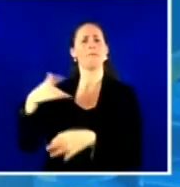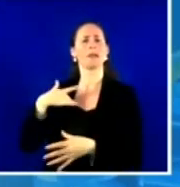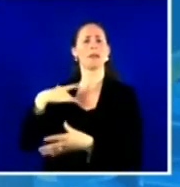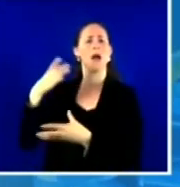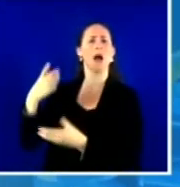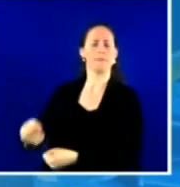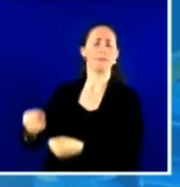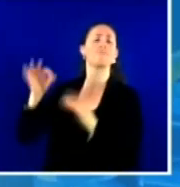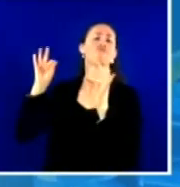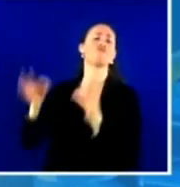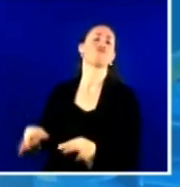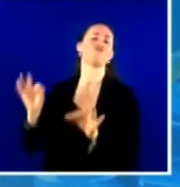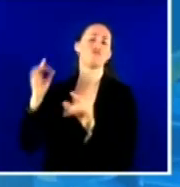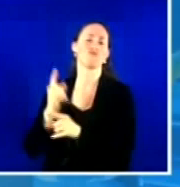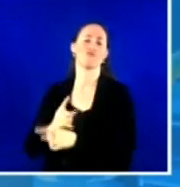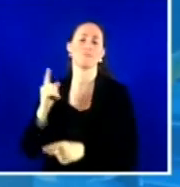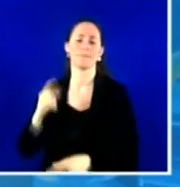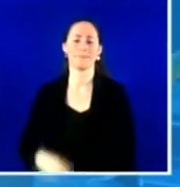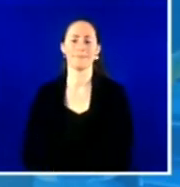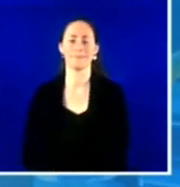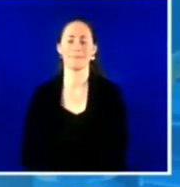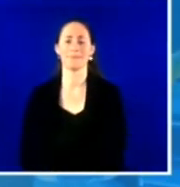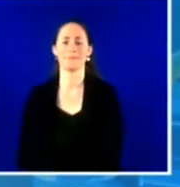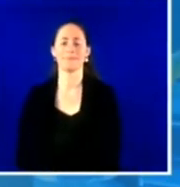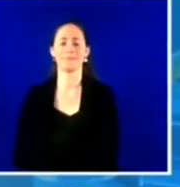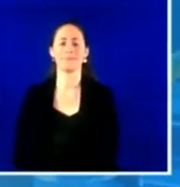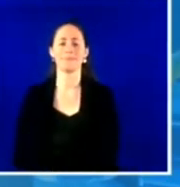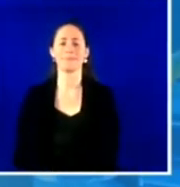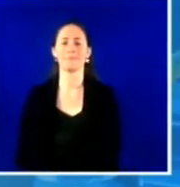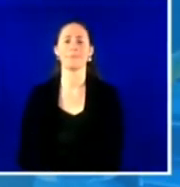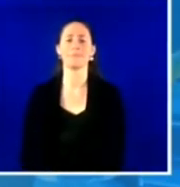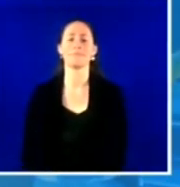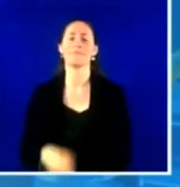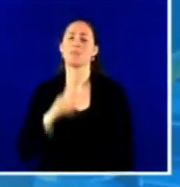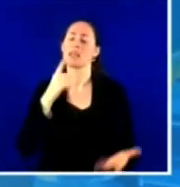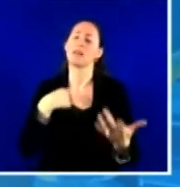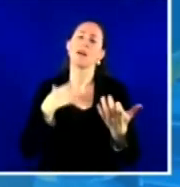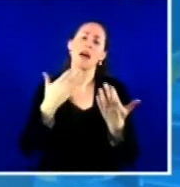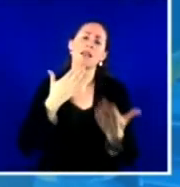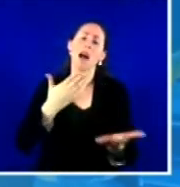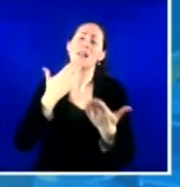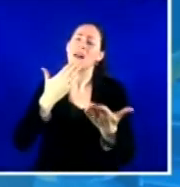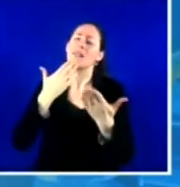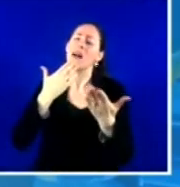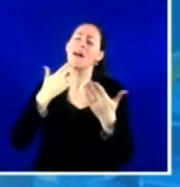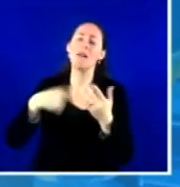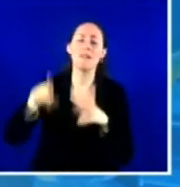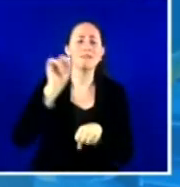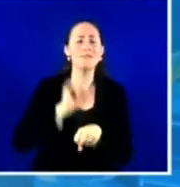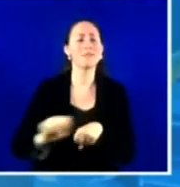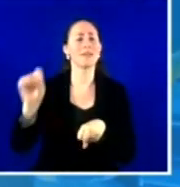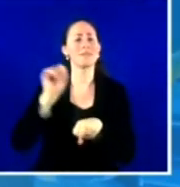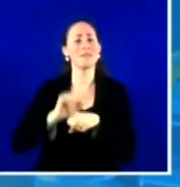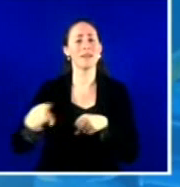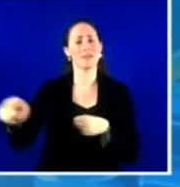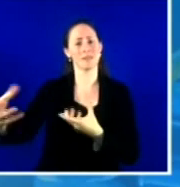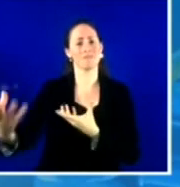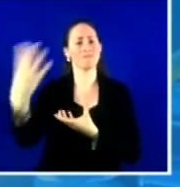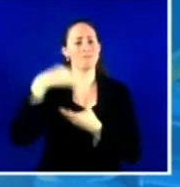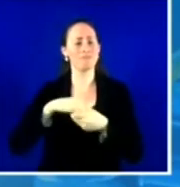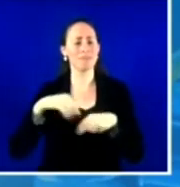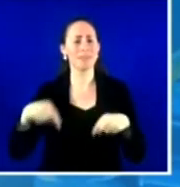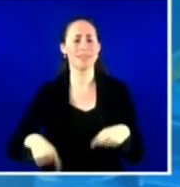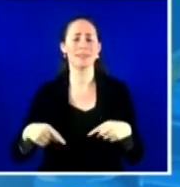vaccinated. And I can't thank you enough for all the work, everybody who's watching, everybody who's participated about the